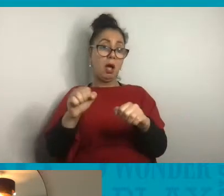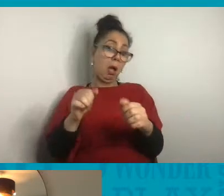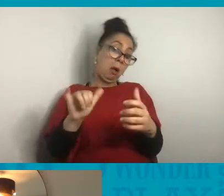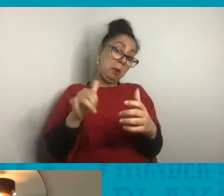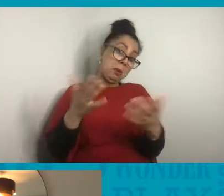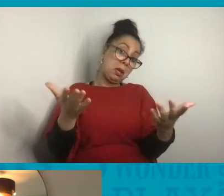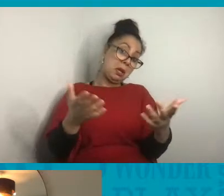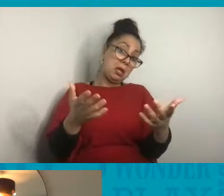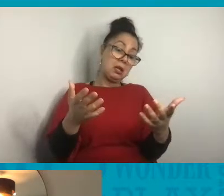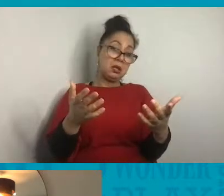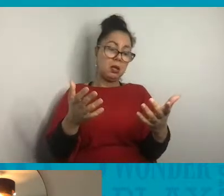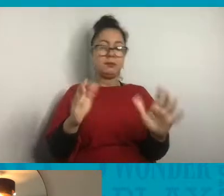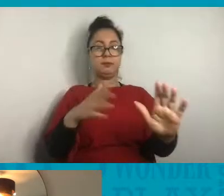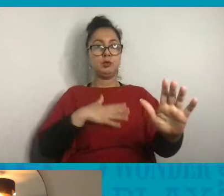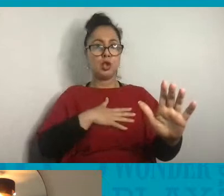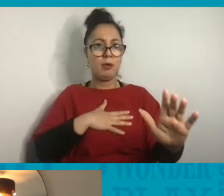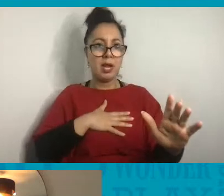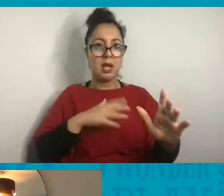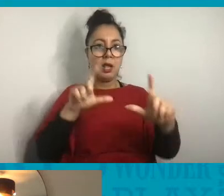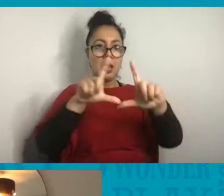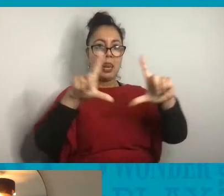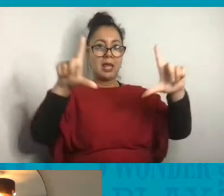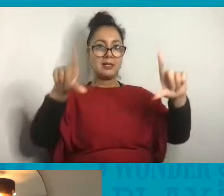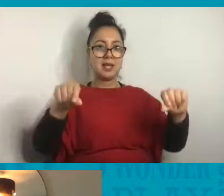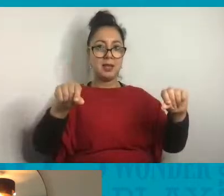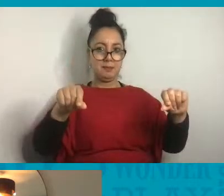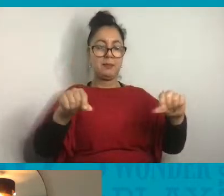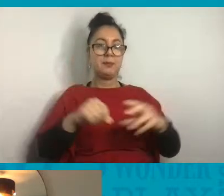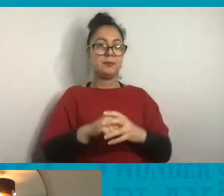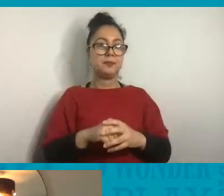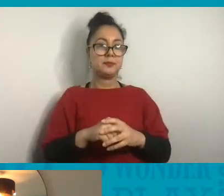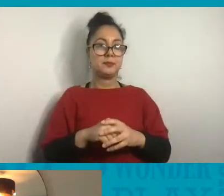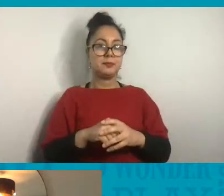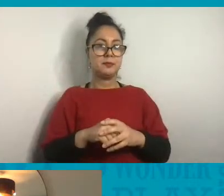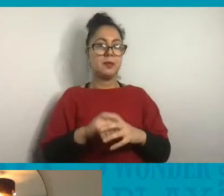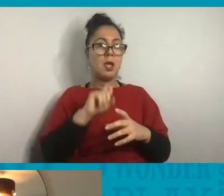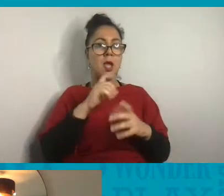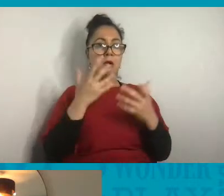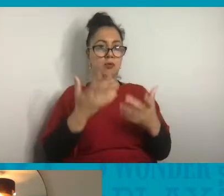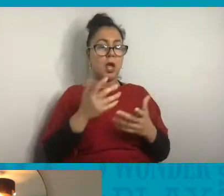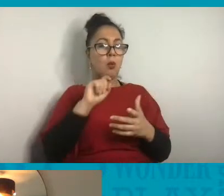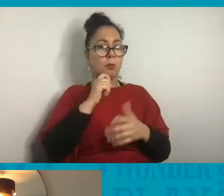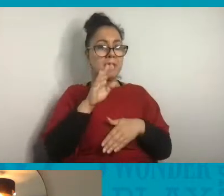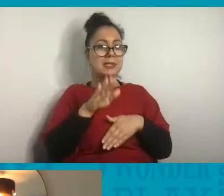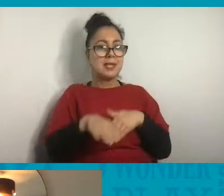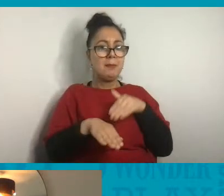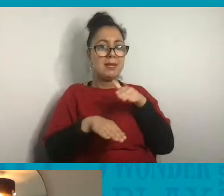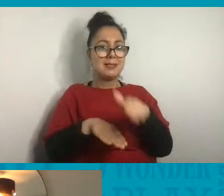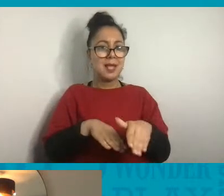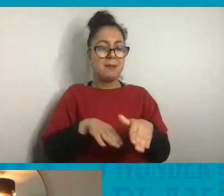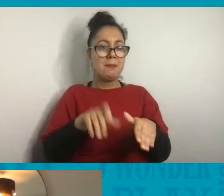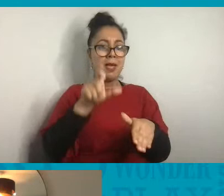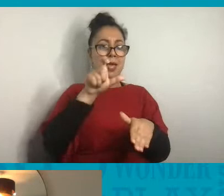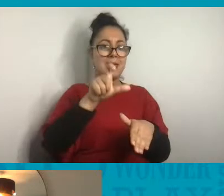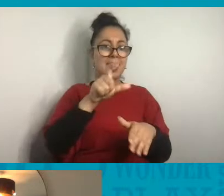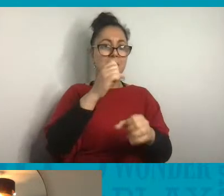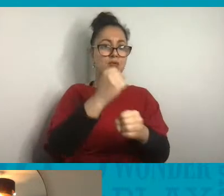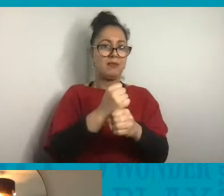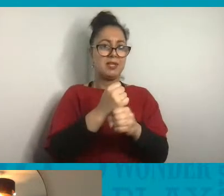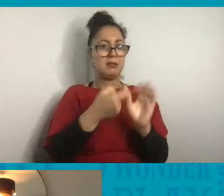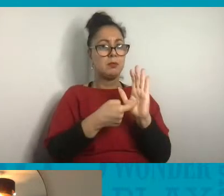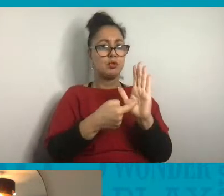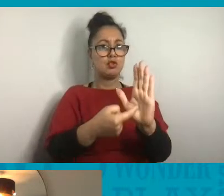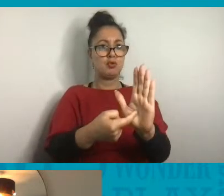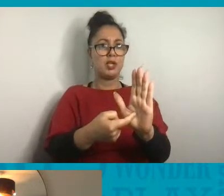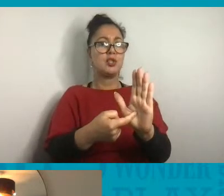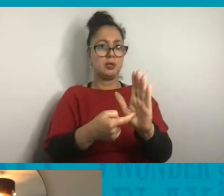So in a moment, I'm going to do a step by step Cali Graffiti demonstration of what we're going to do